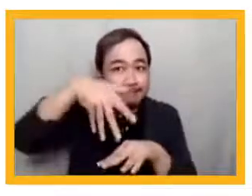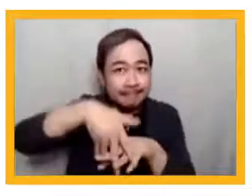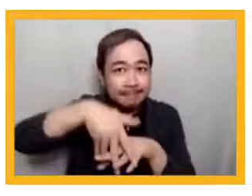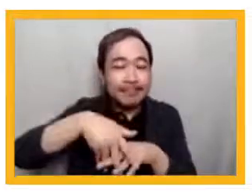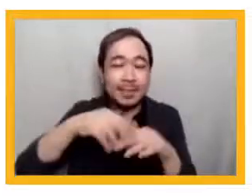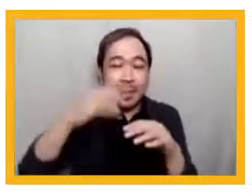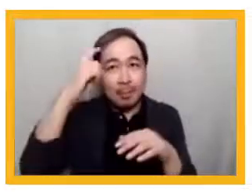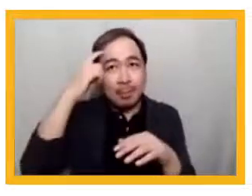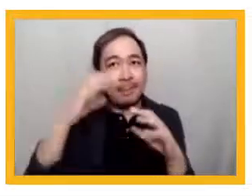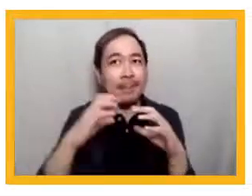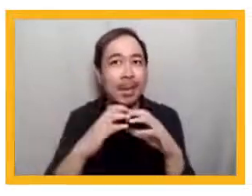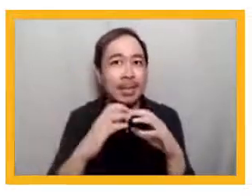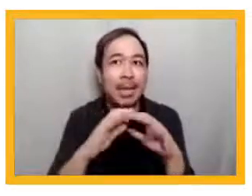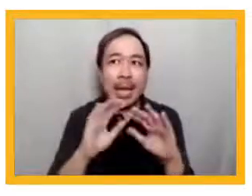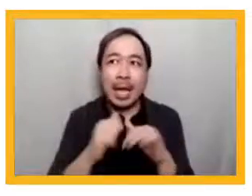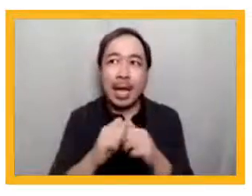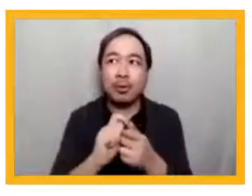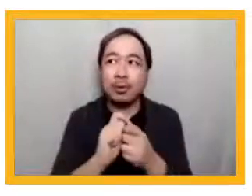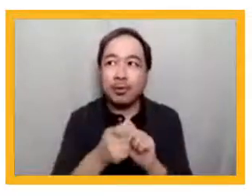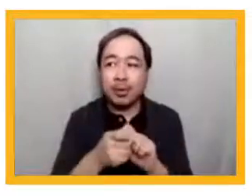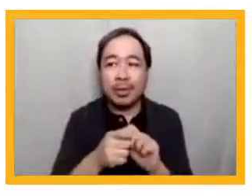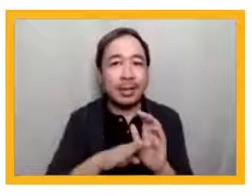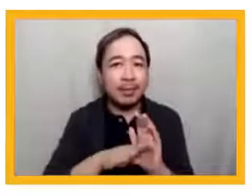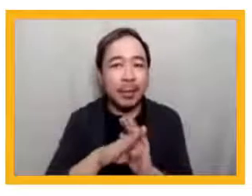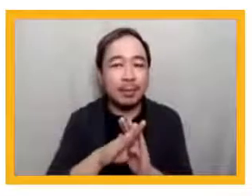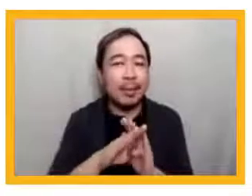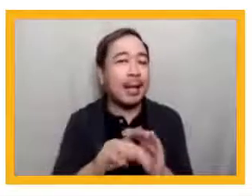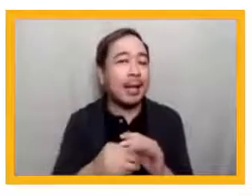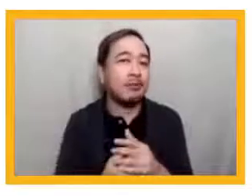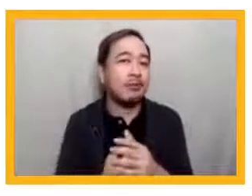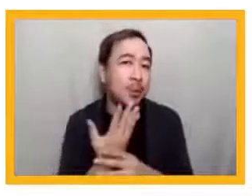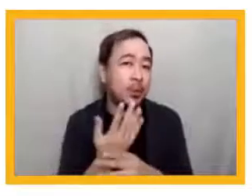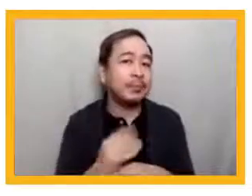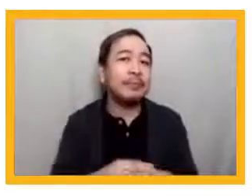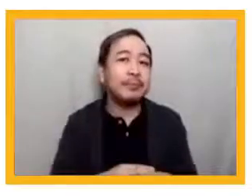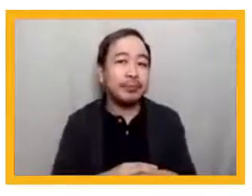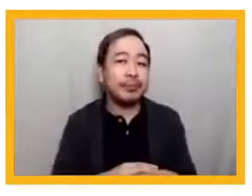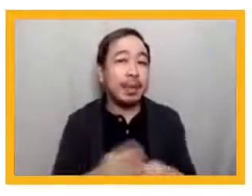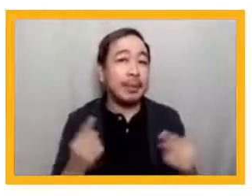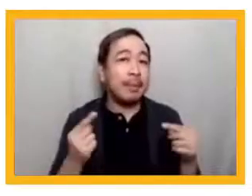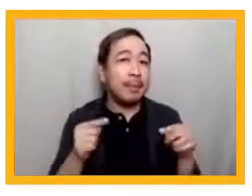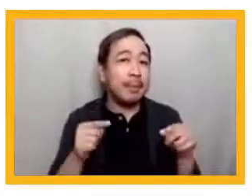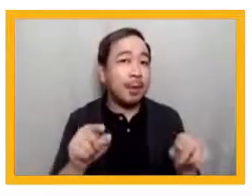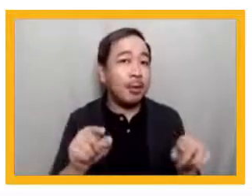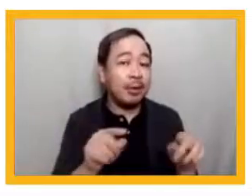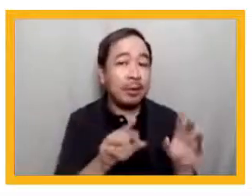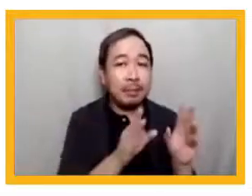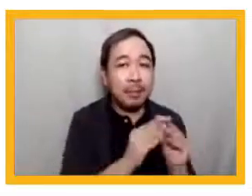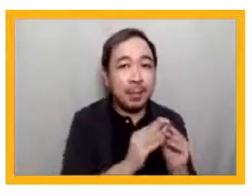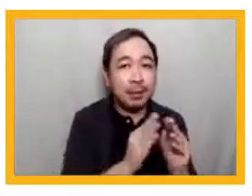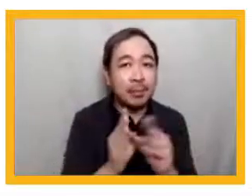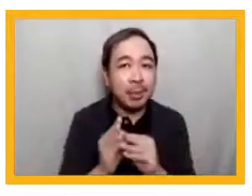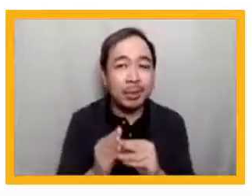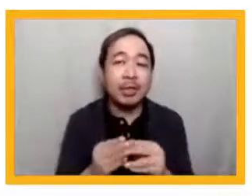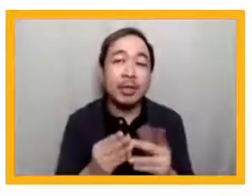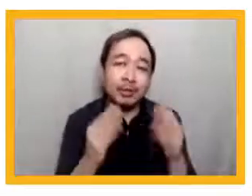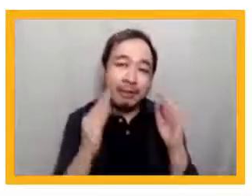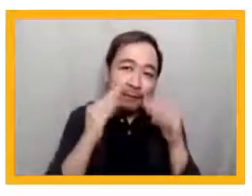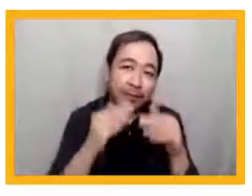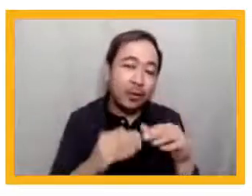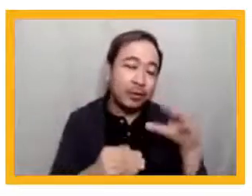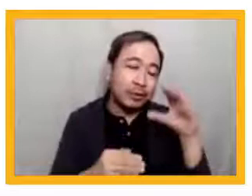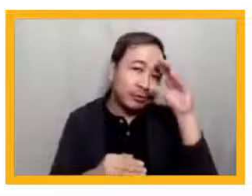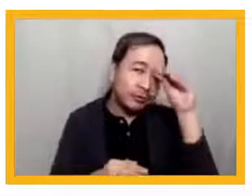how it learns, how it grows, how it evolves. The parallel sessions that followed explored how other sectors, including gender, digital infrastructure,